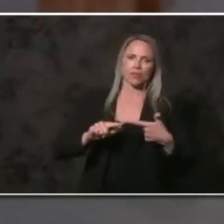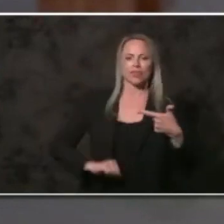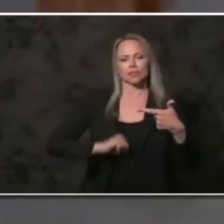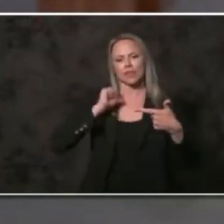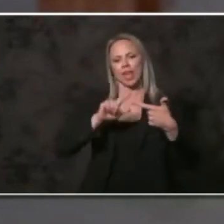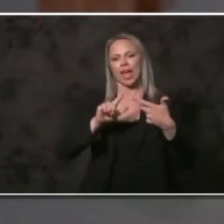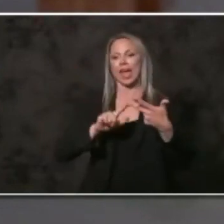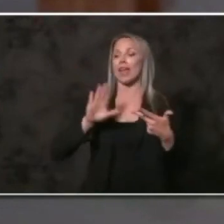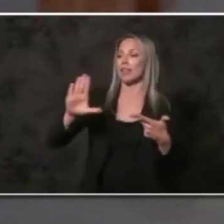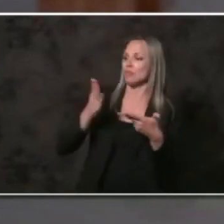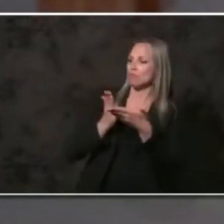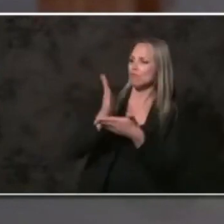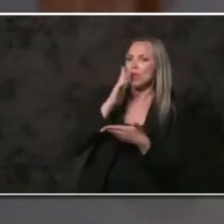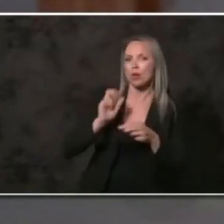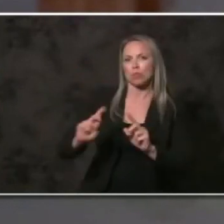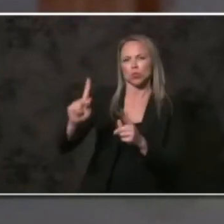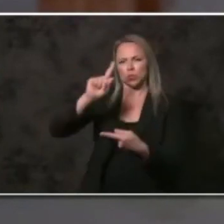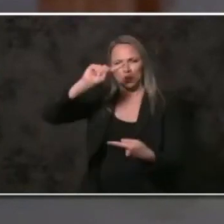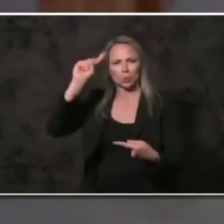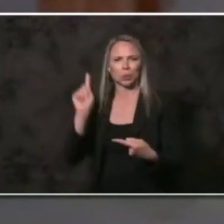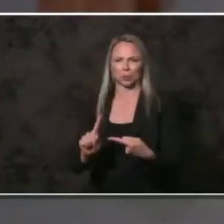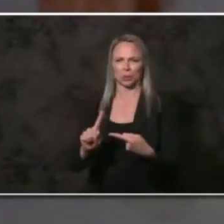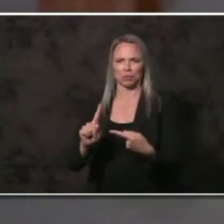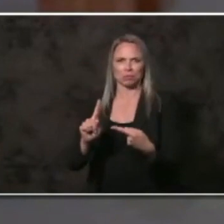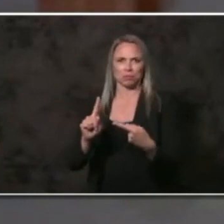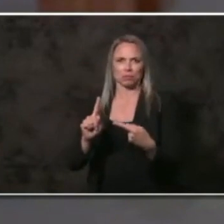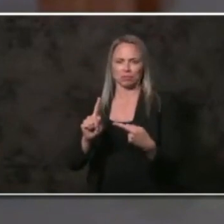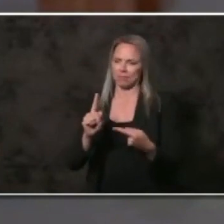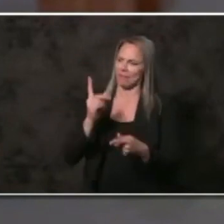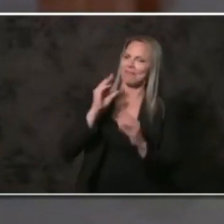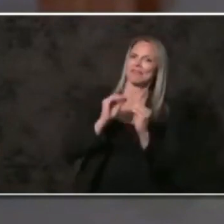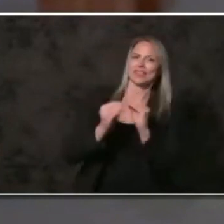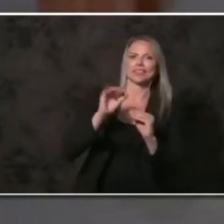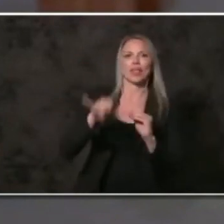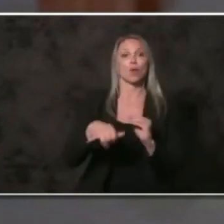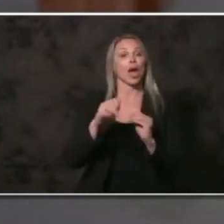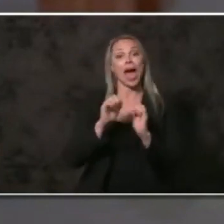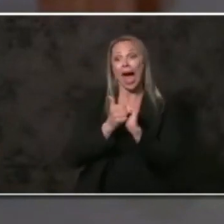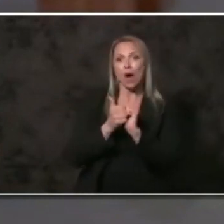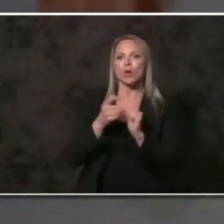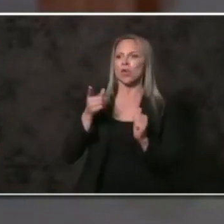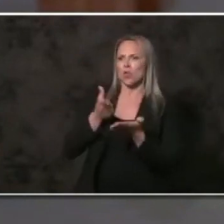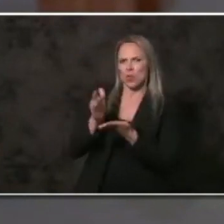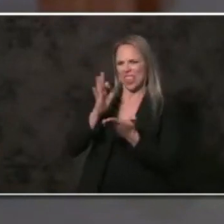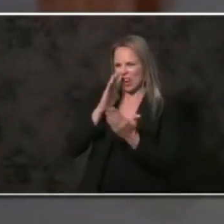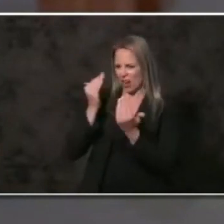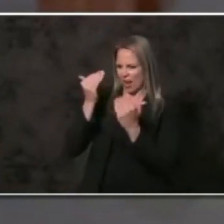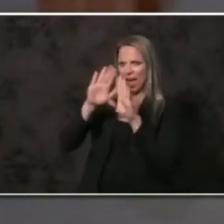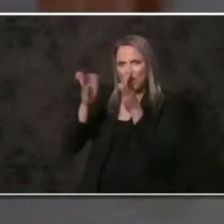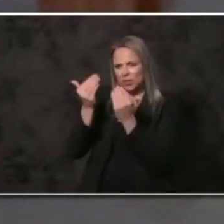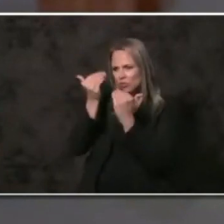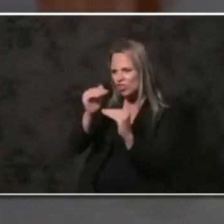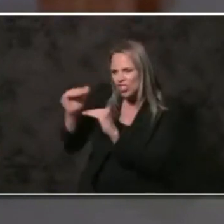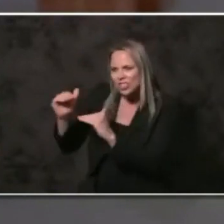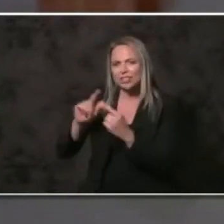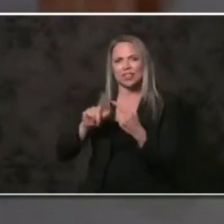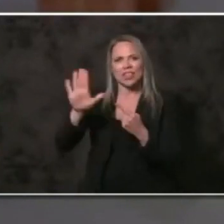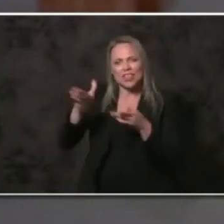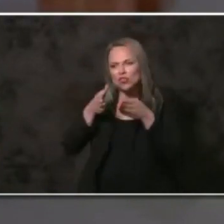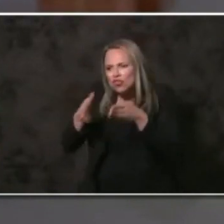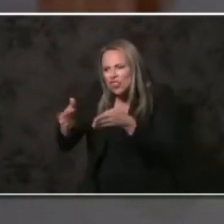diminishment of their rights and opportunities. From housing restrictions, to still unpaved streets,